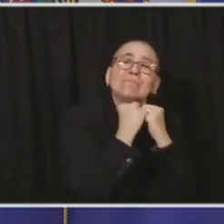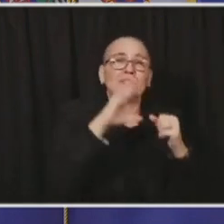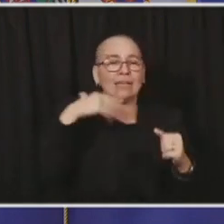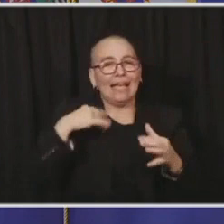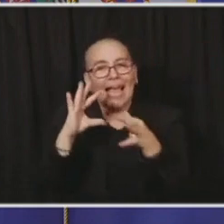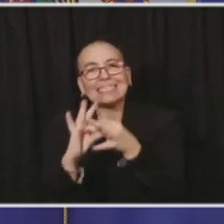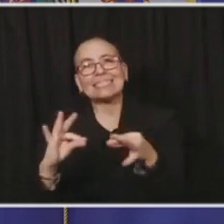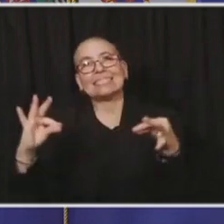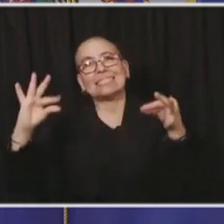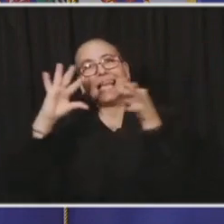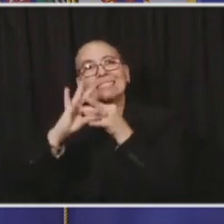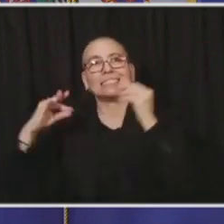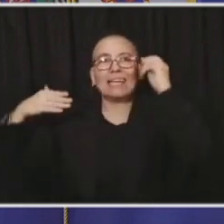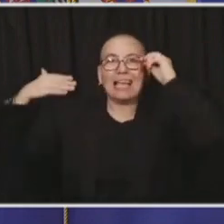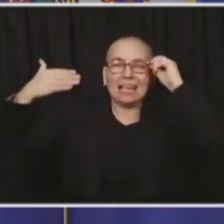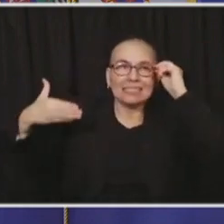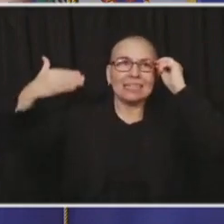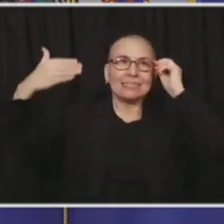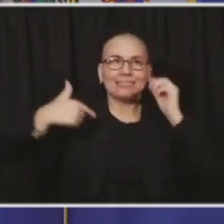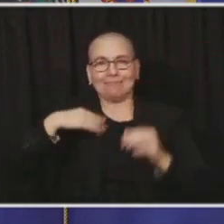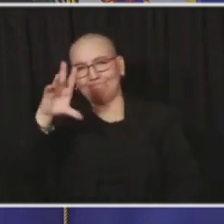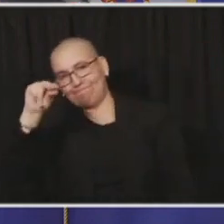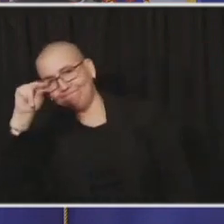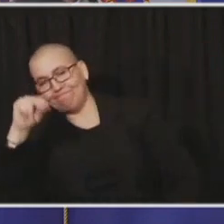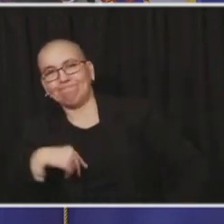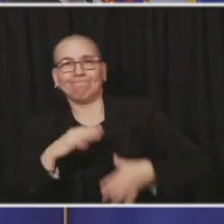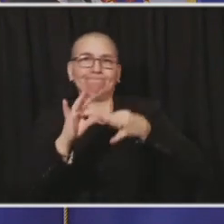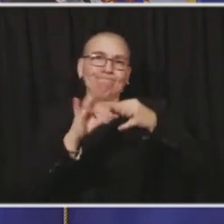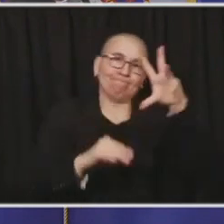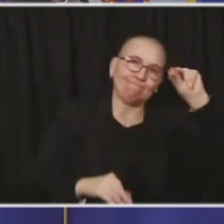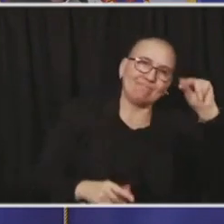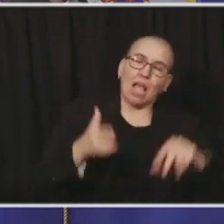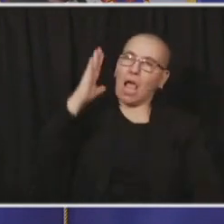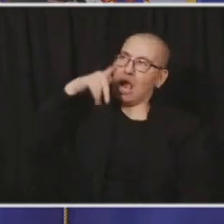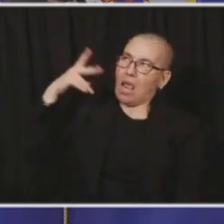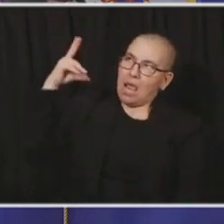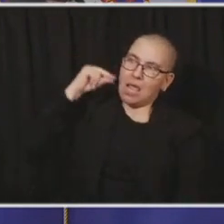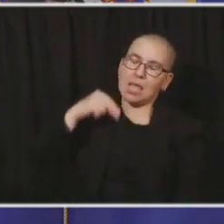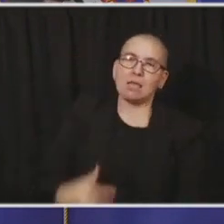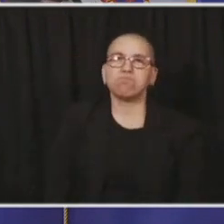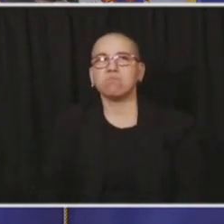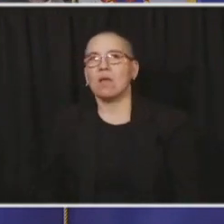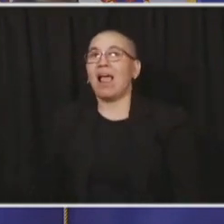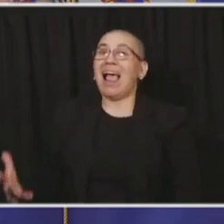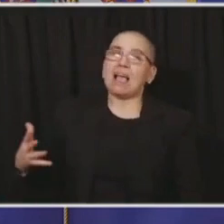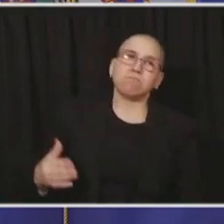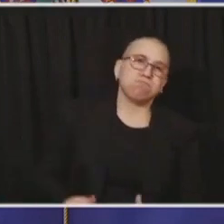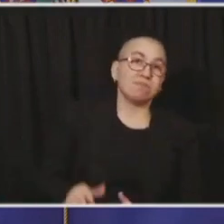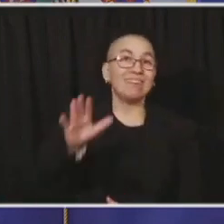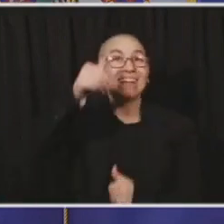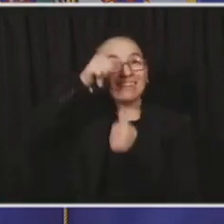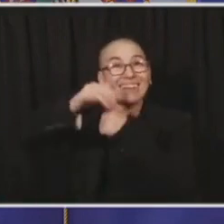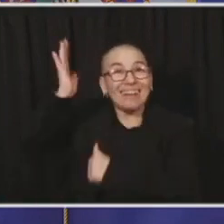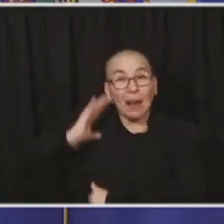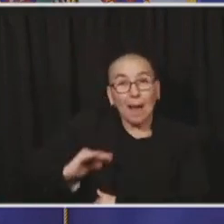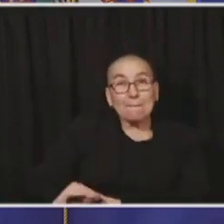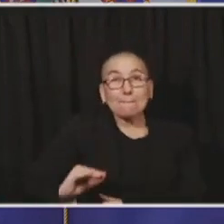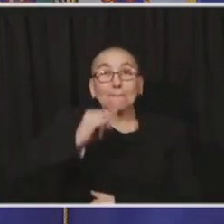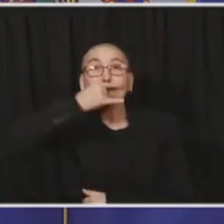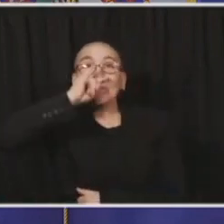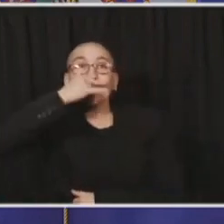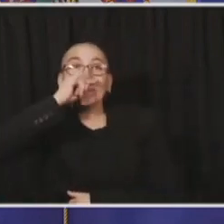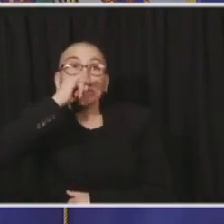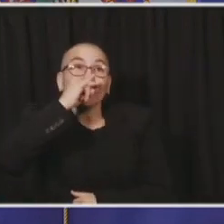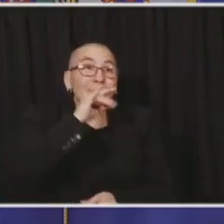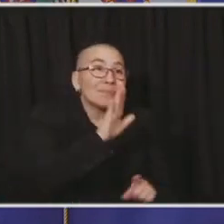no is a good theory. If it was around, just say no to your kids to not use drugs. It's a far better thing to try and do the best we